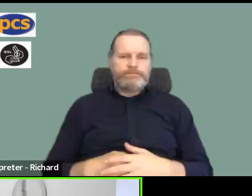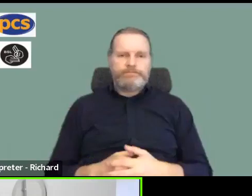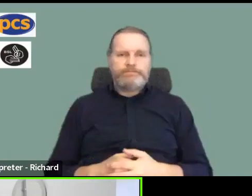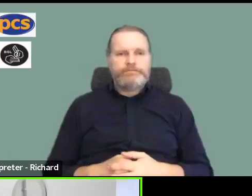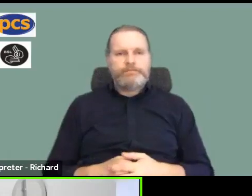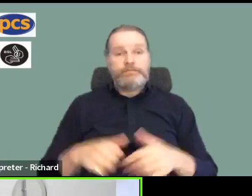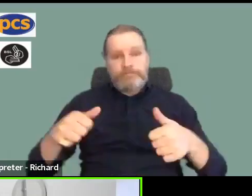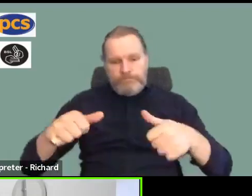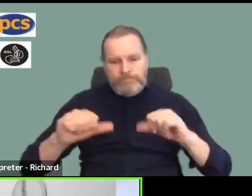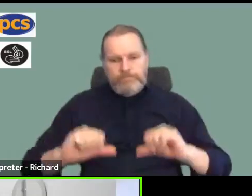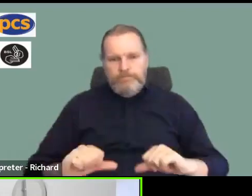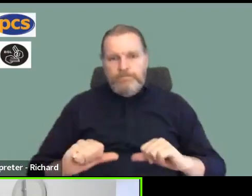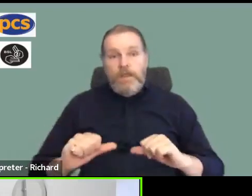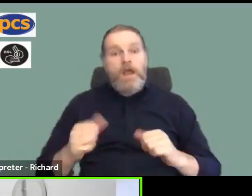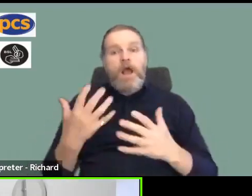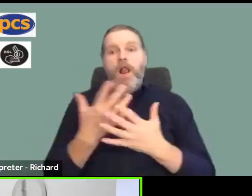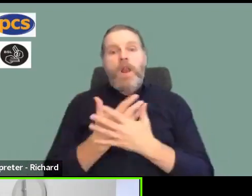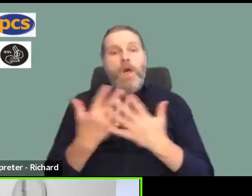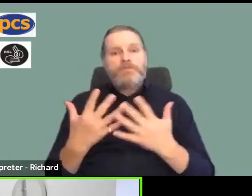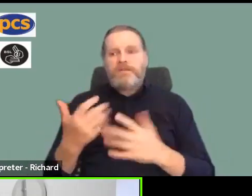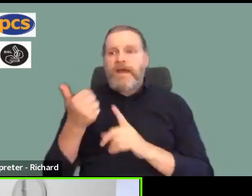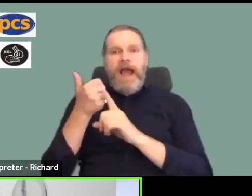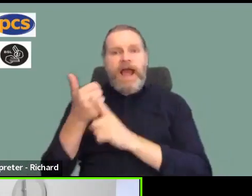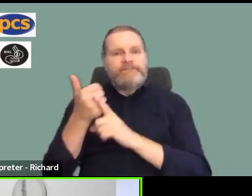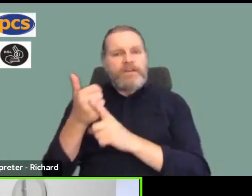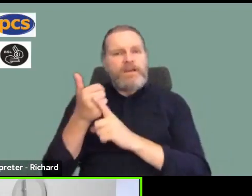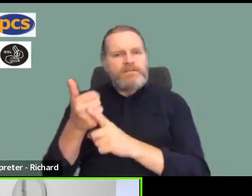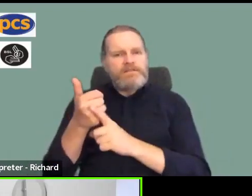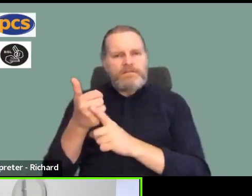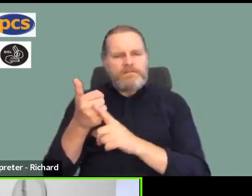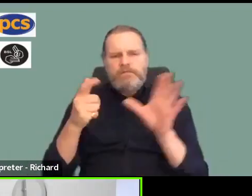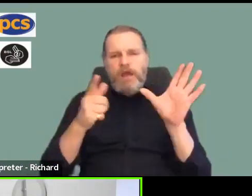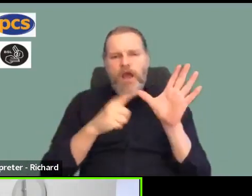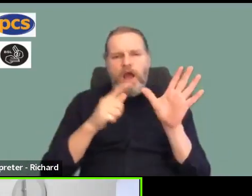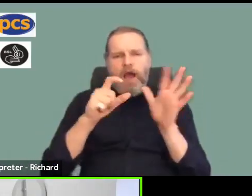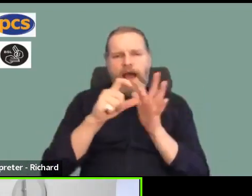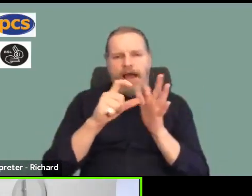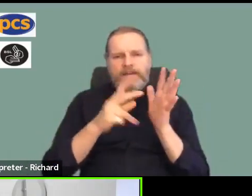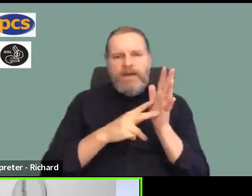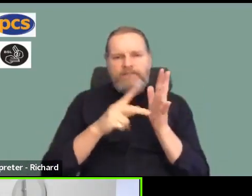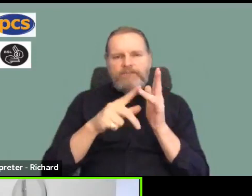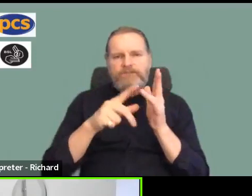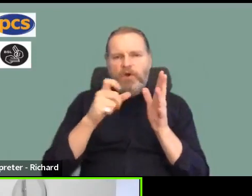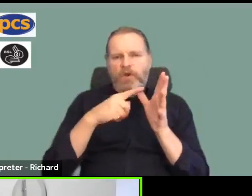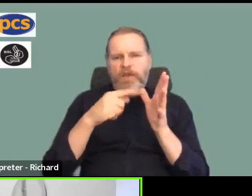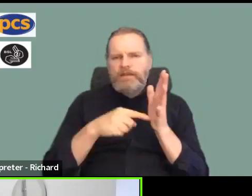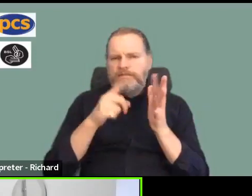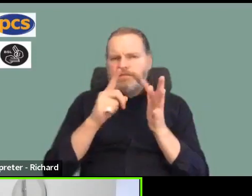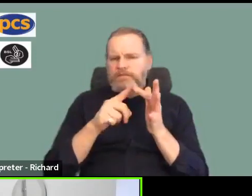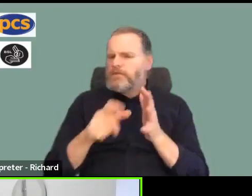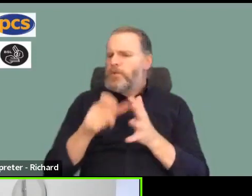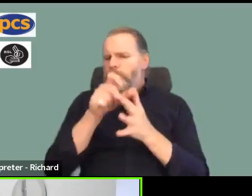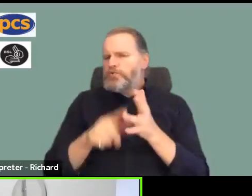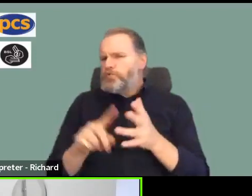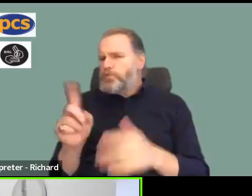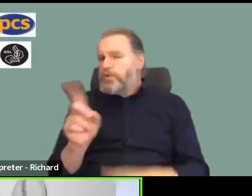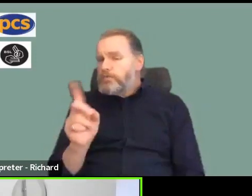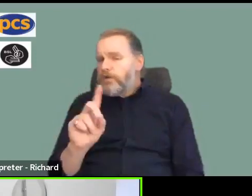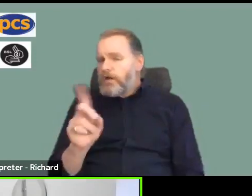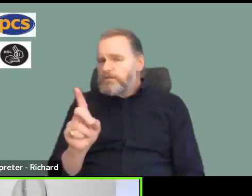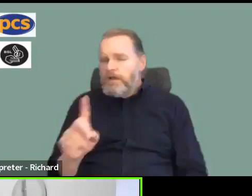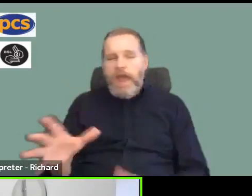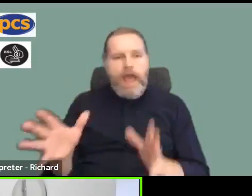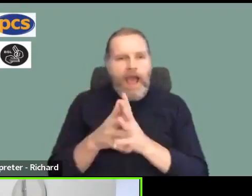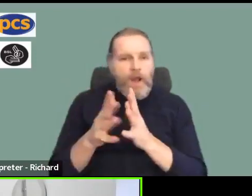have a lot of advocates in our branch. What could advocates be doing to help us get ready? So a little bit like the there's another question